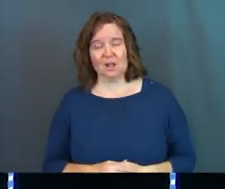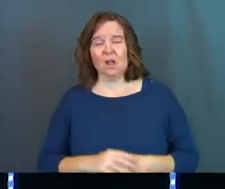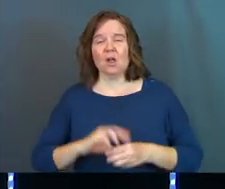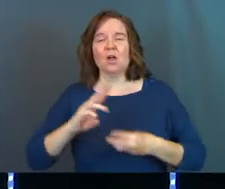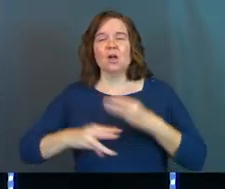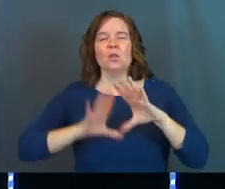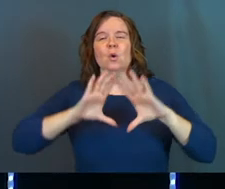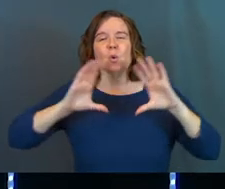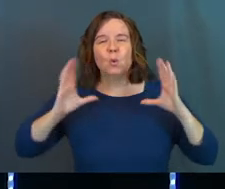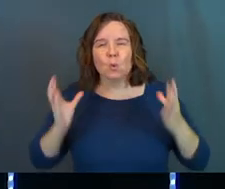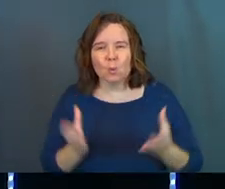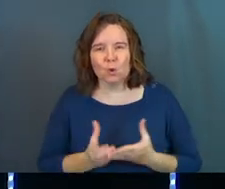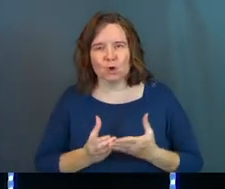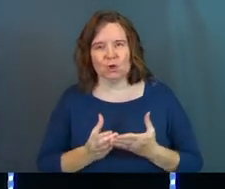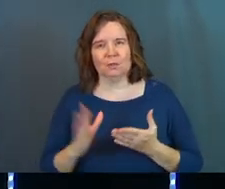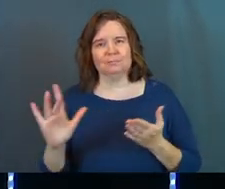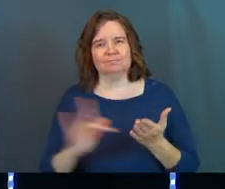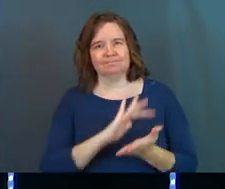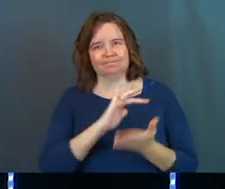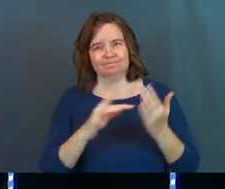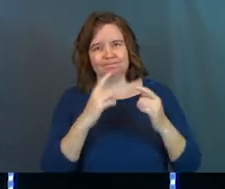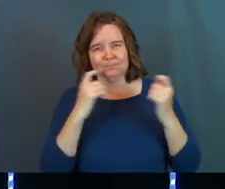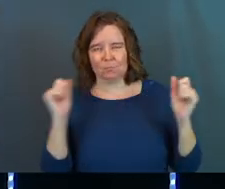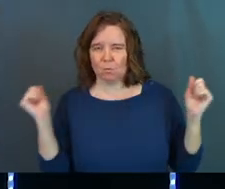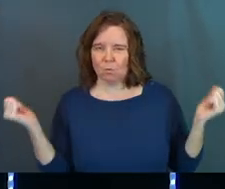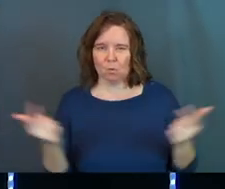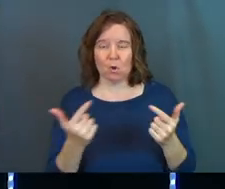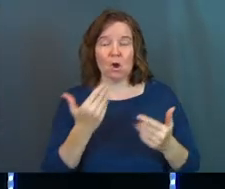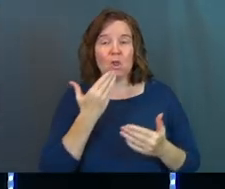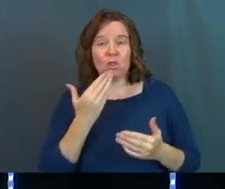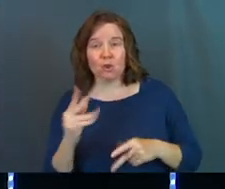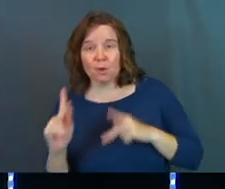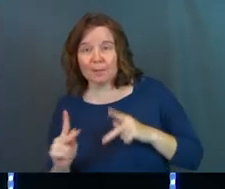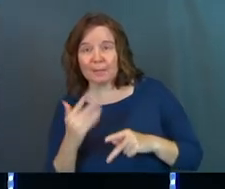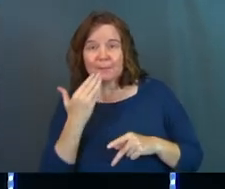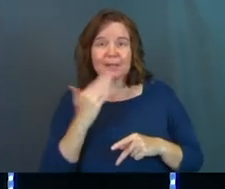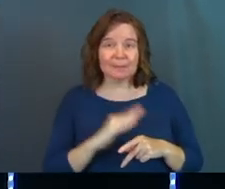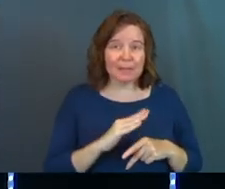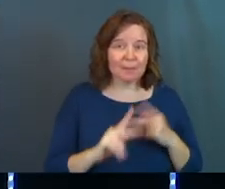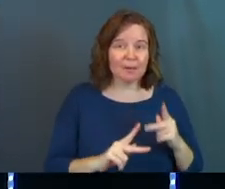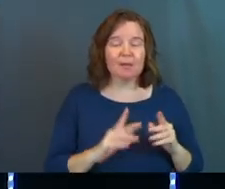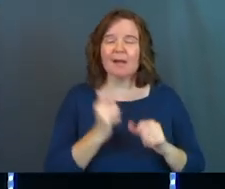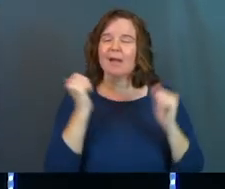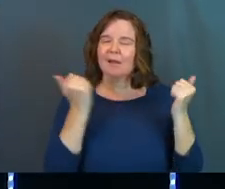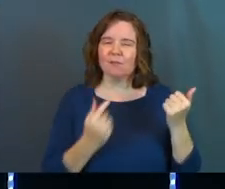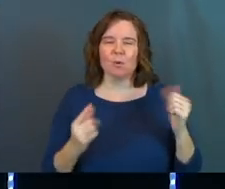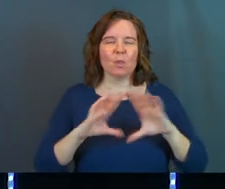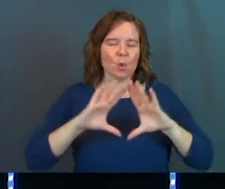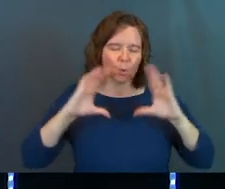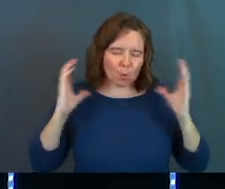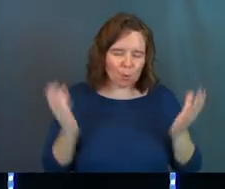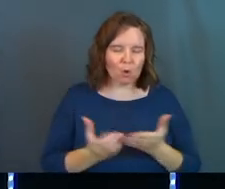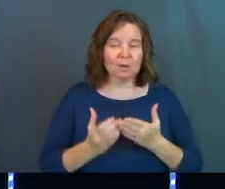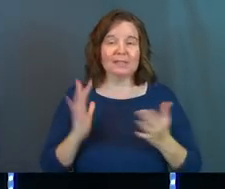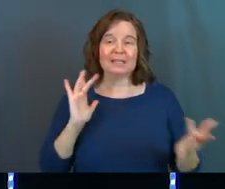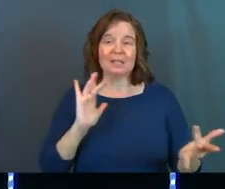The world he paid for. The good people, the bad. No. The world. He reached out to the